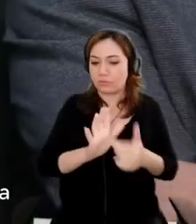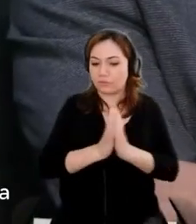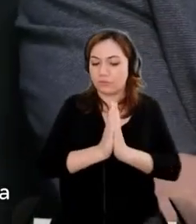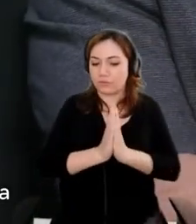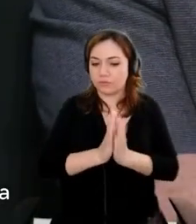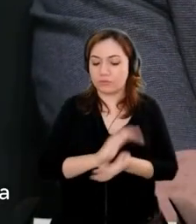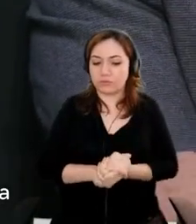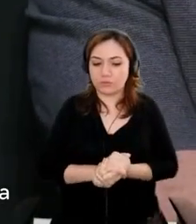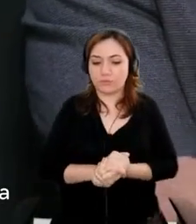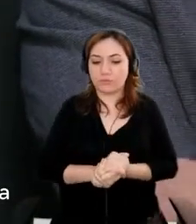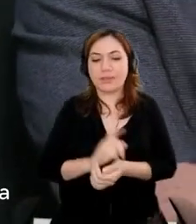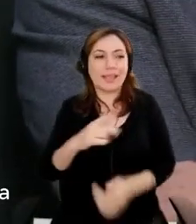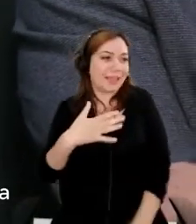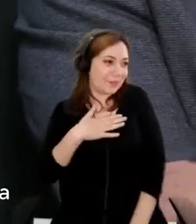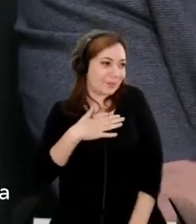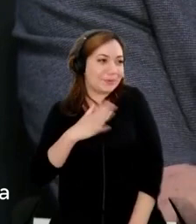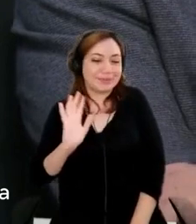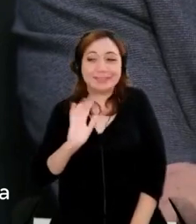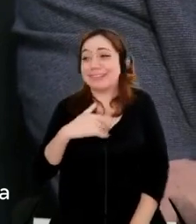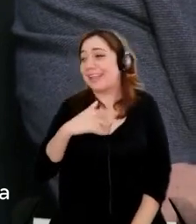That's me. That's Chris.